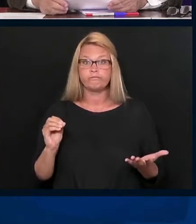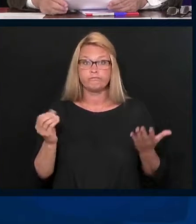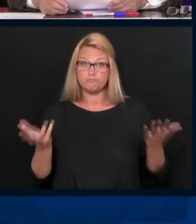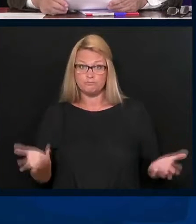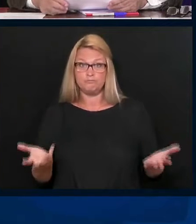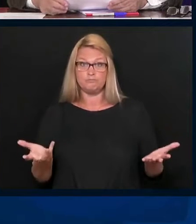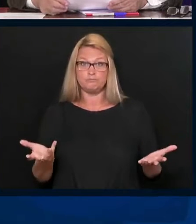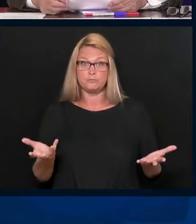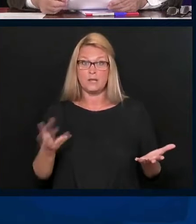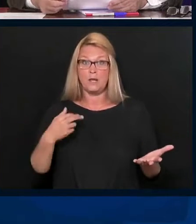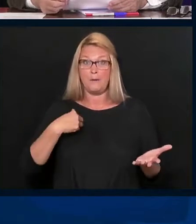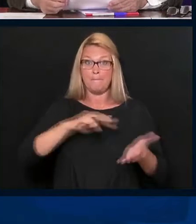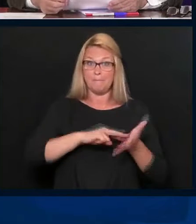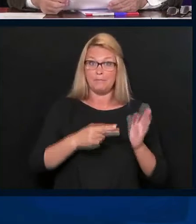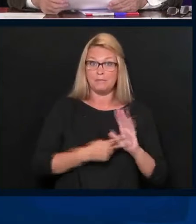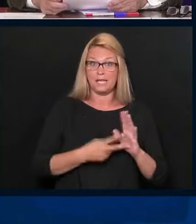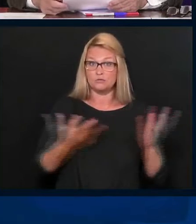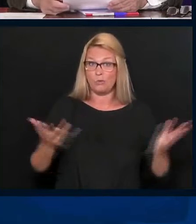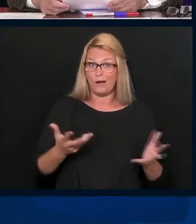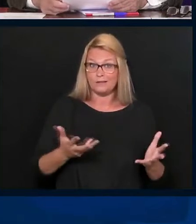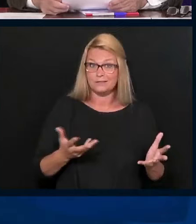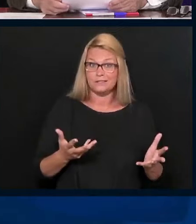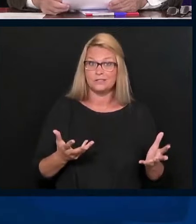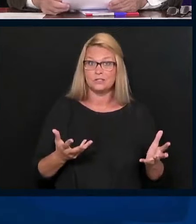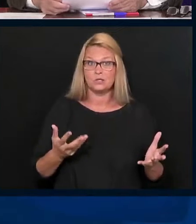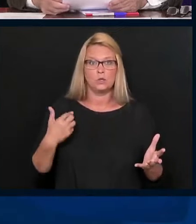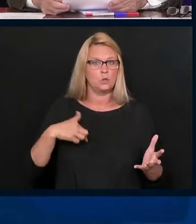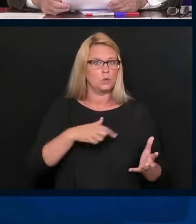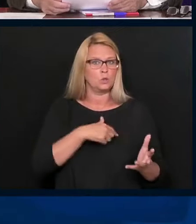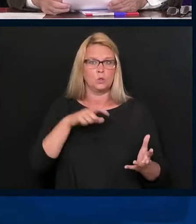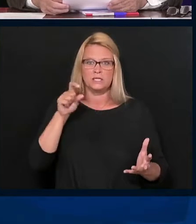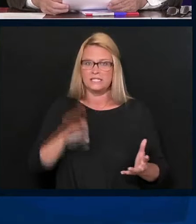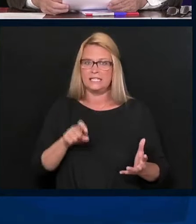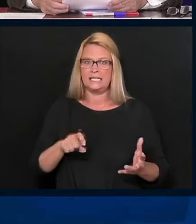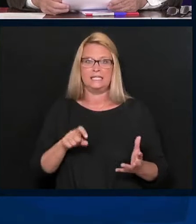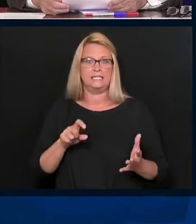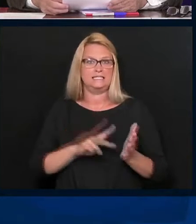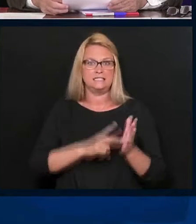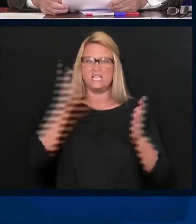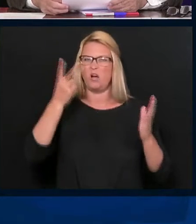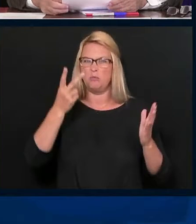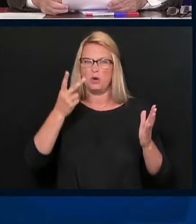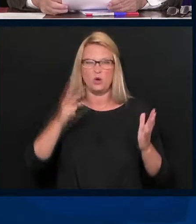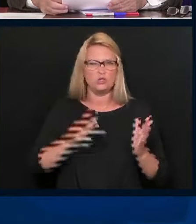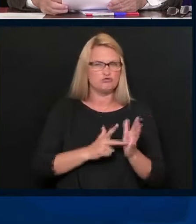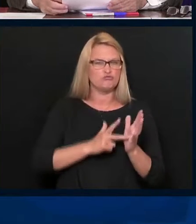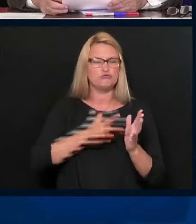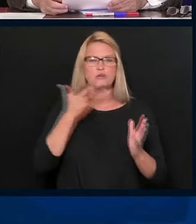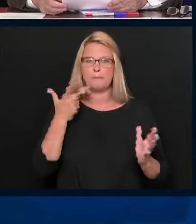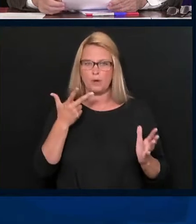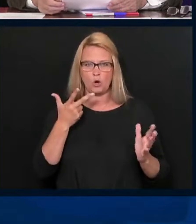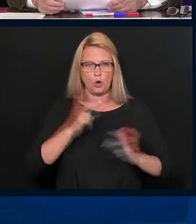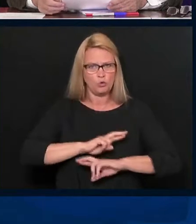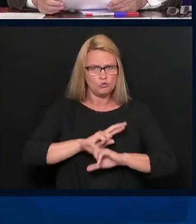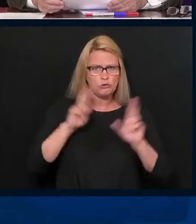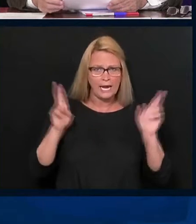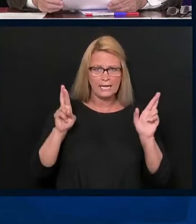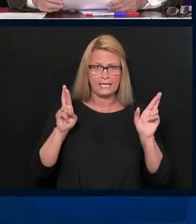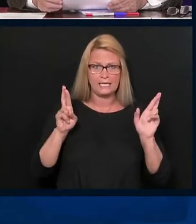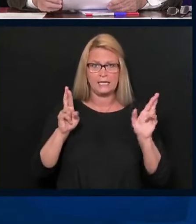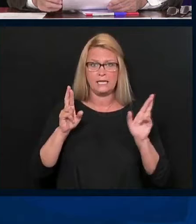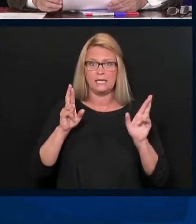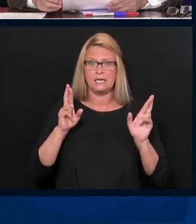all that being said, we've got to be double, triple, sure, and absolutely